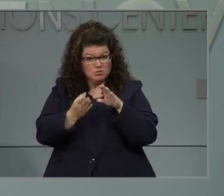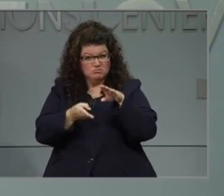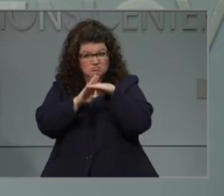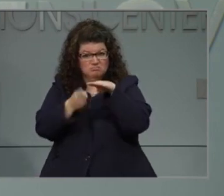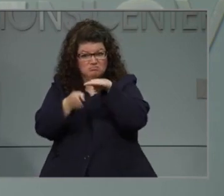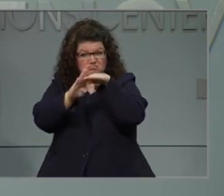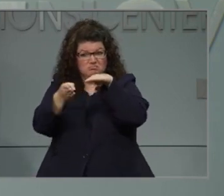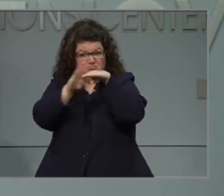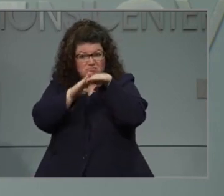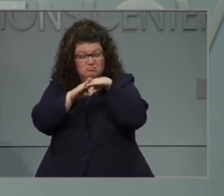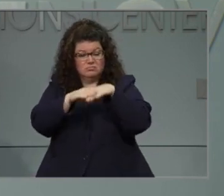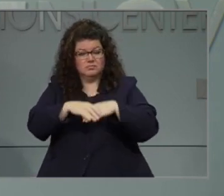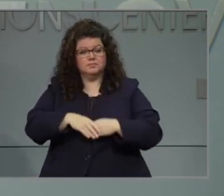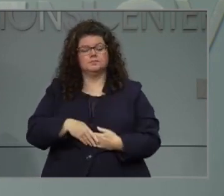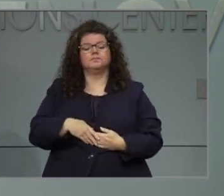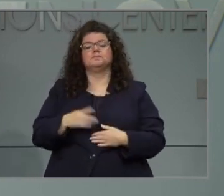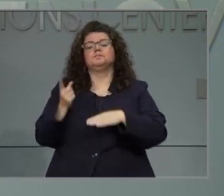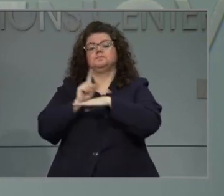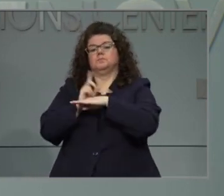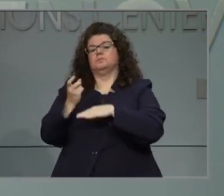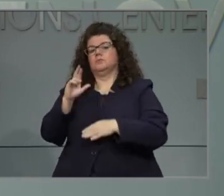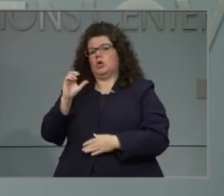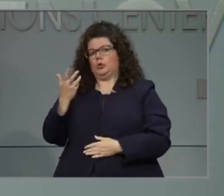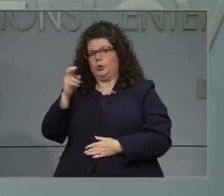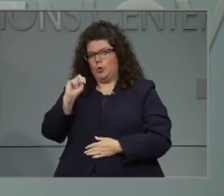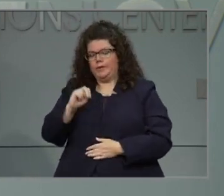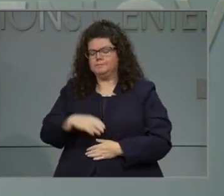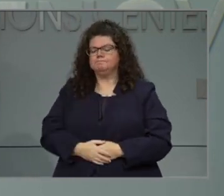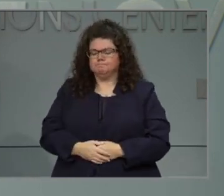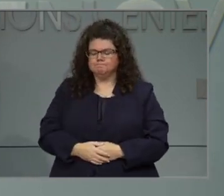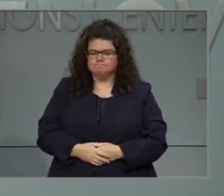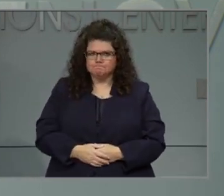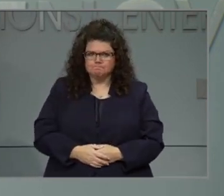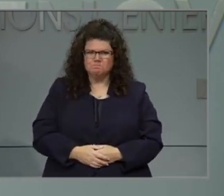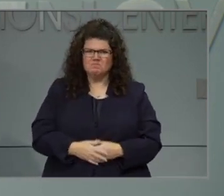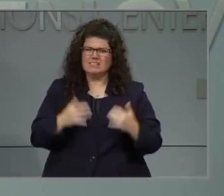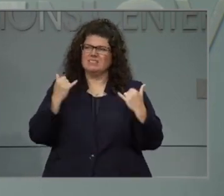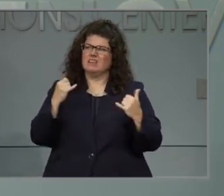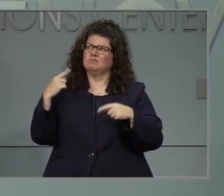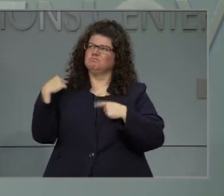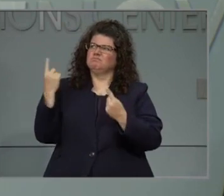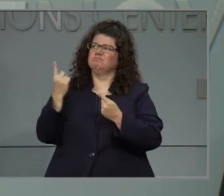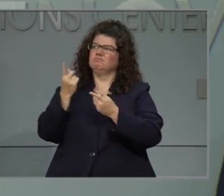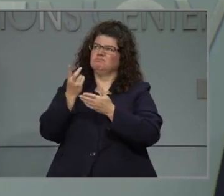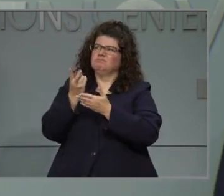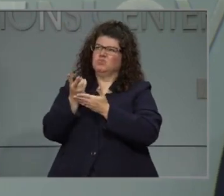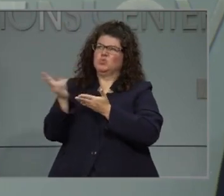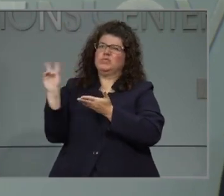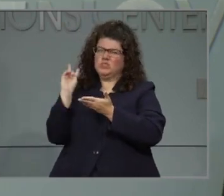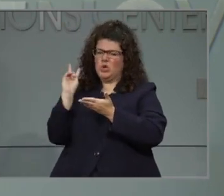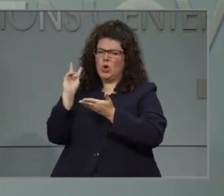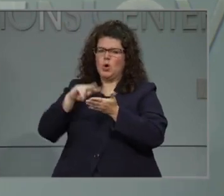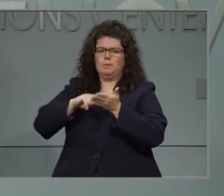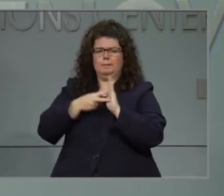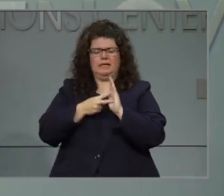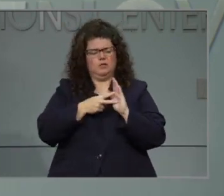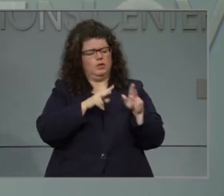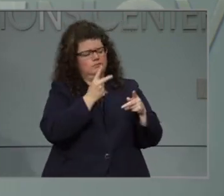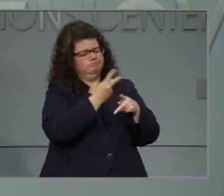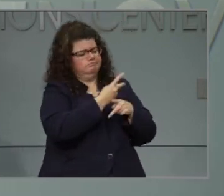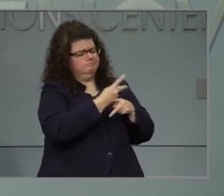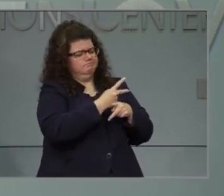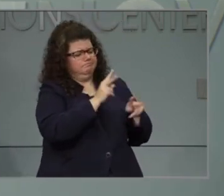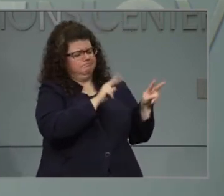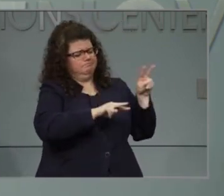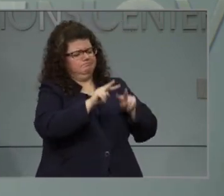from Labor Day, two and a half weeks from easing of restrictions, and that is about the time where we would want to make sure that we're looking at